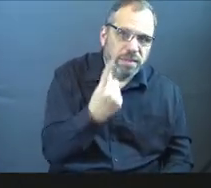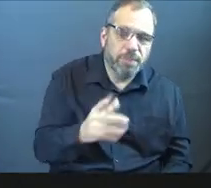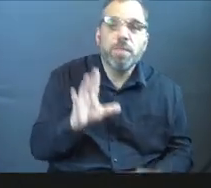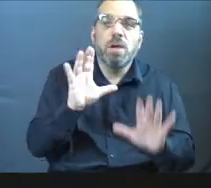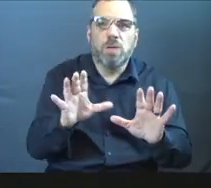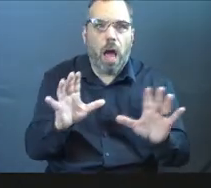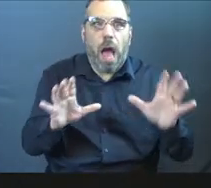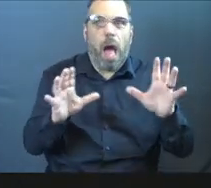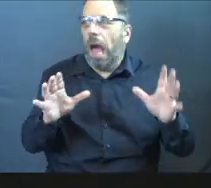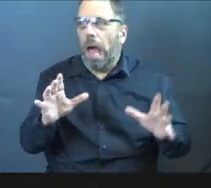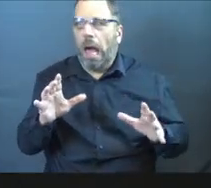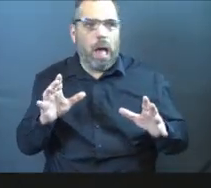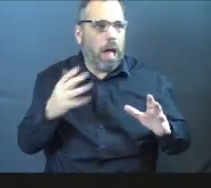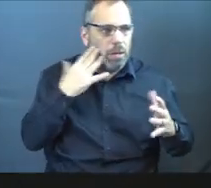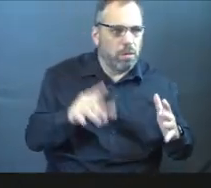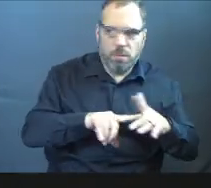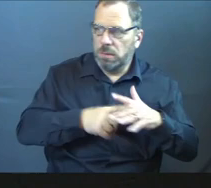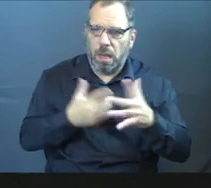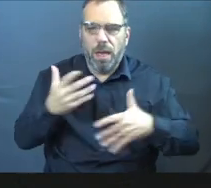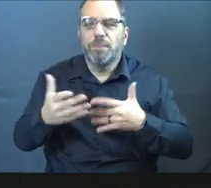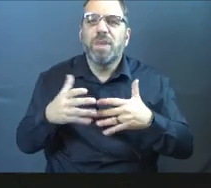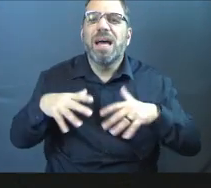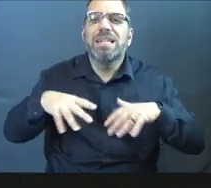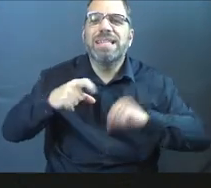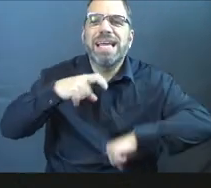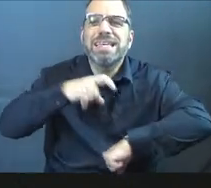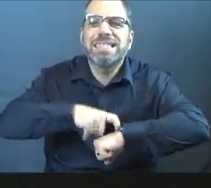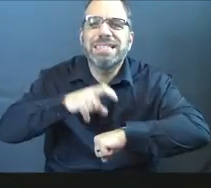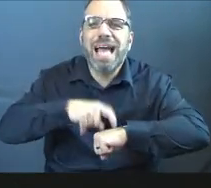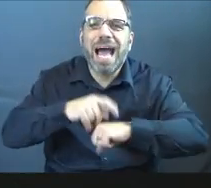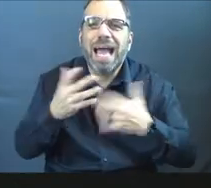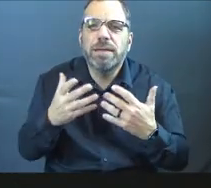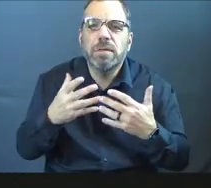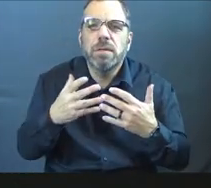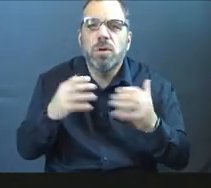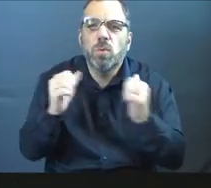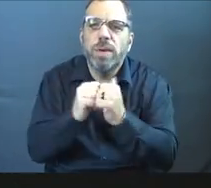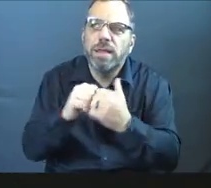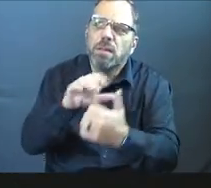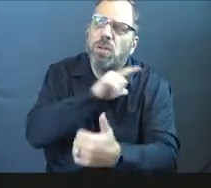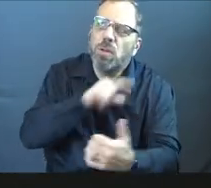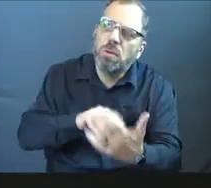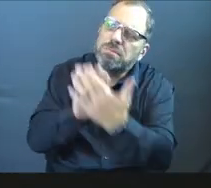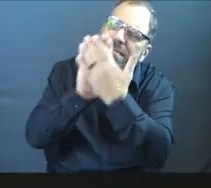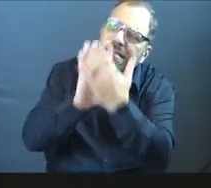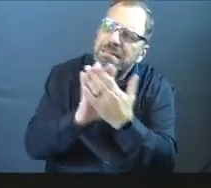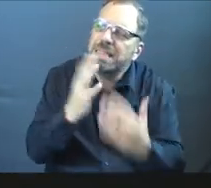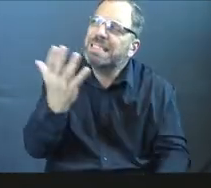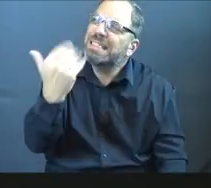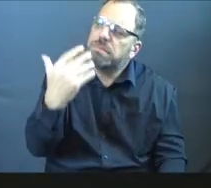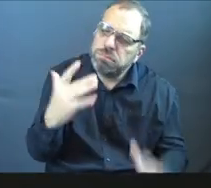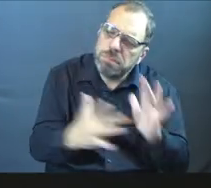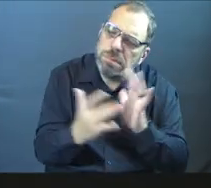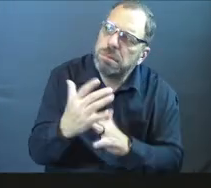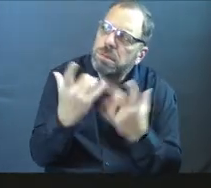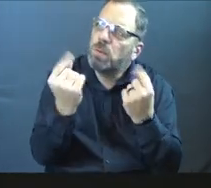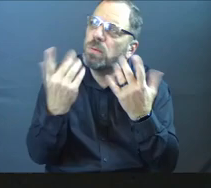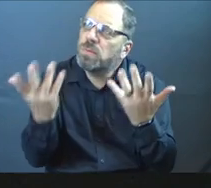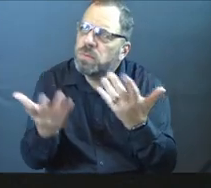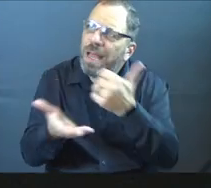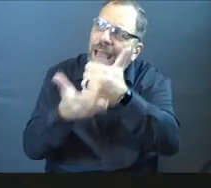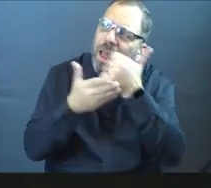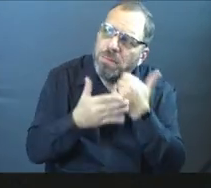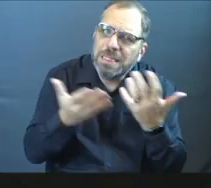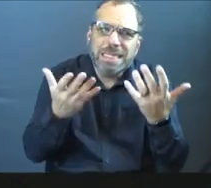And so if you're like, I I don't really know what I was jumping into it. Take some time. Spend time with the Lord. Seek Jesus on this.